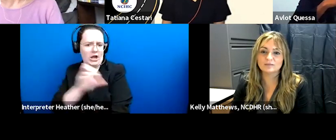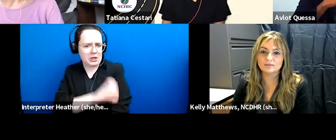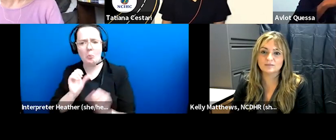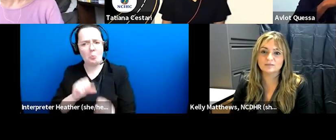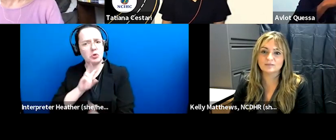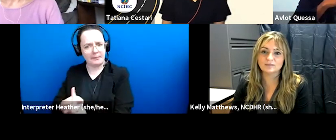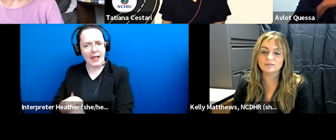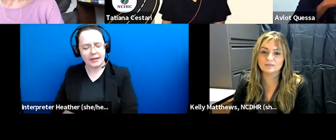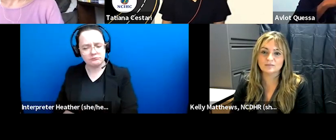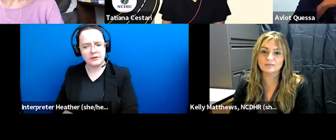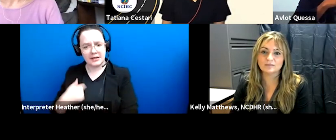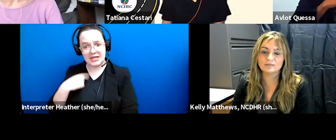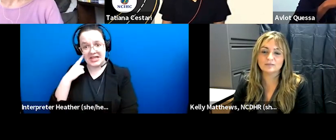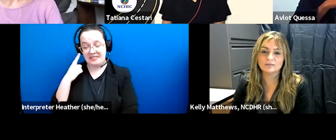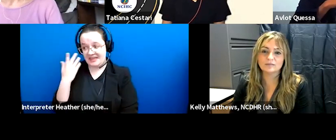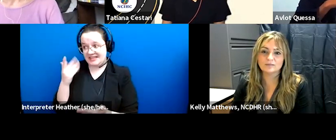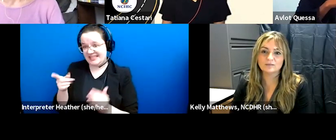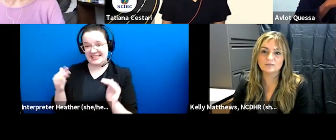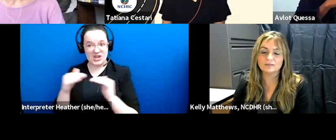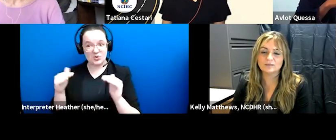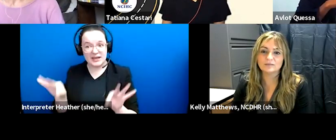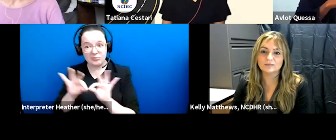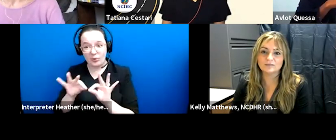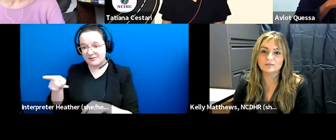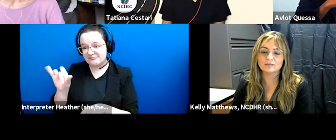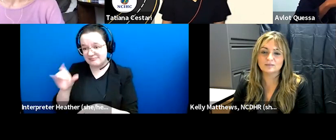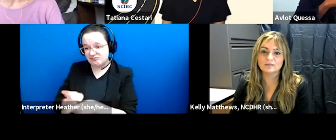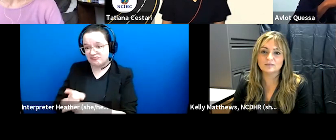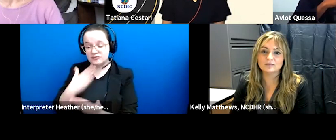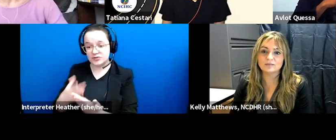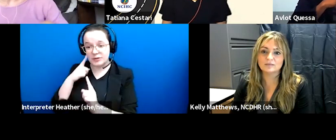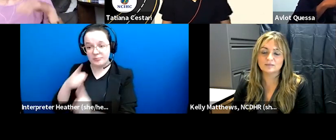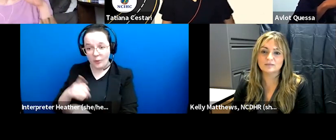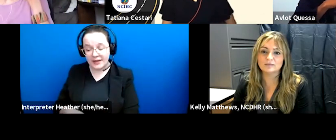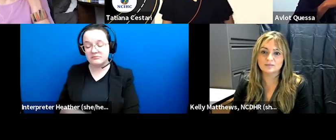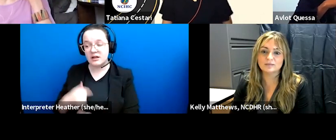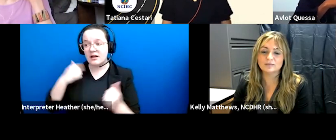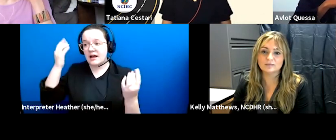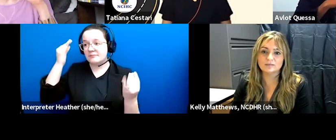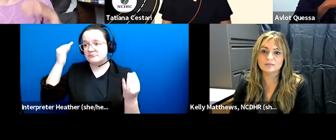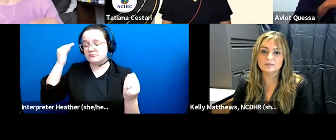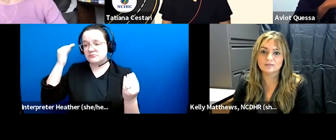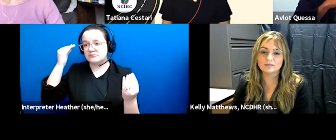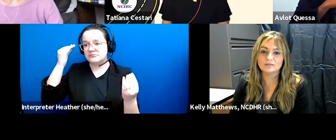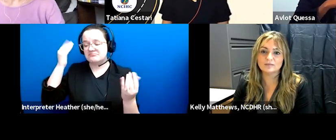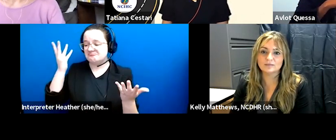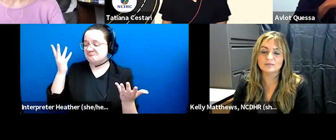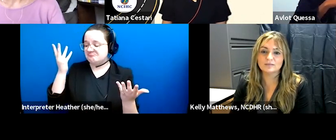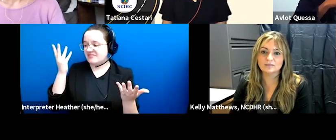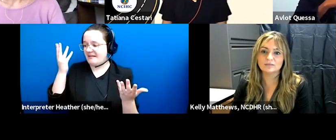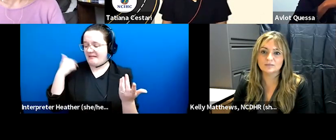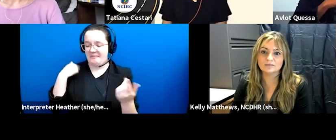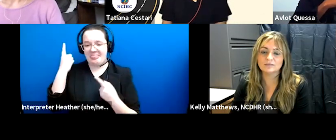is equally uh important it raises a good point i'm you know i'm thinking about the the mix um